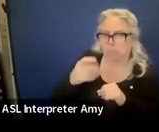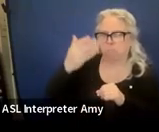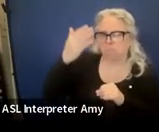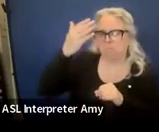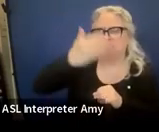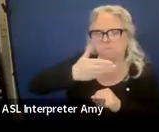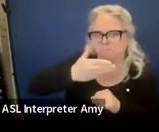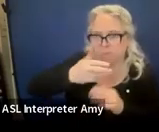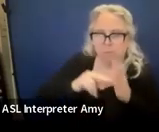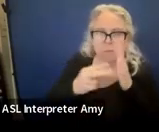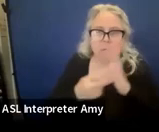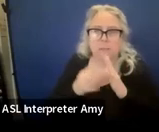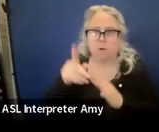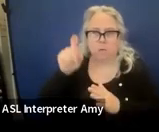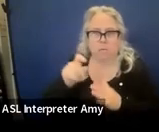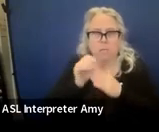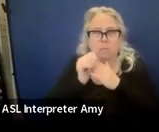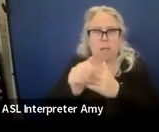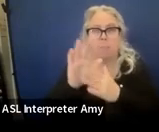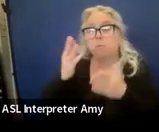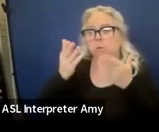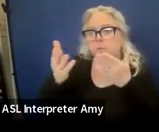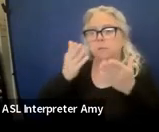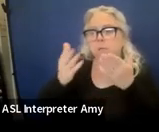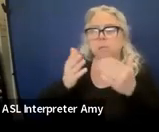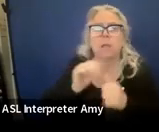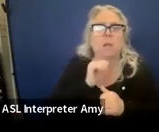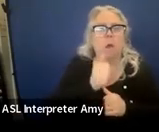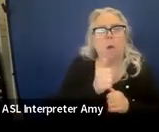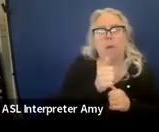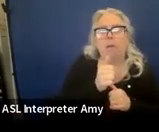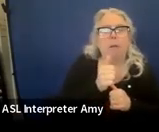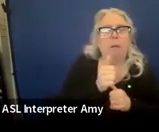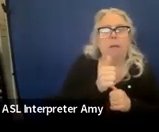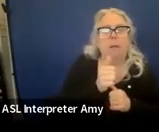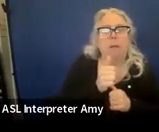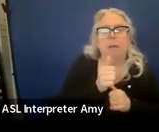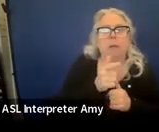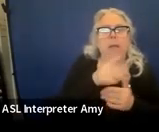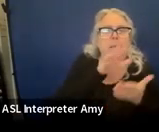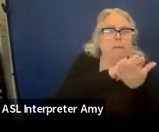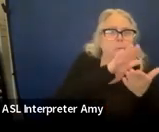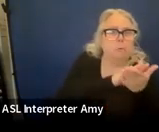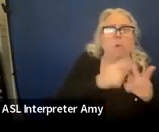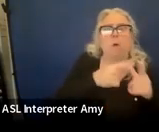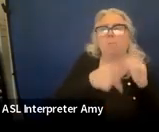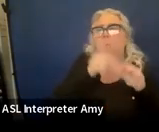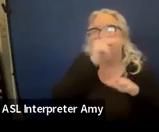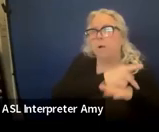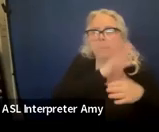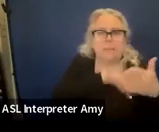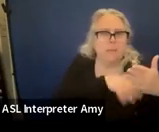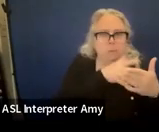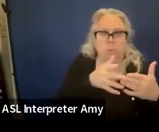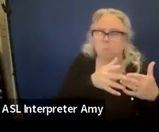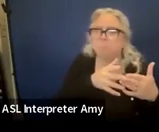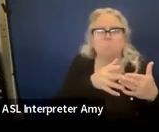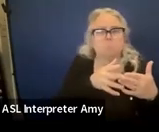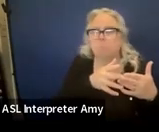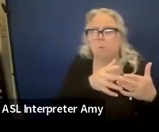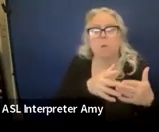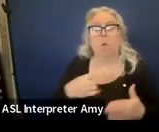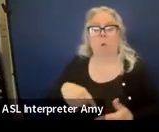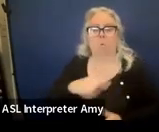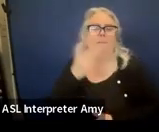Their needs really drive their services and not the school or program schedule. We